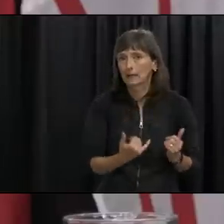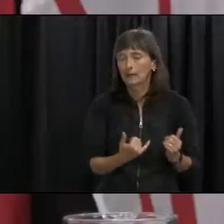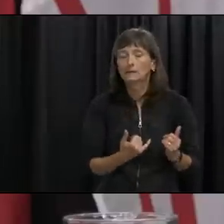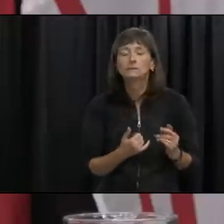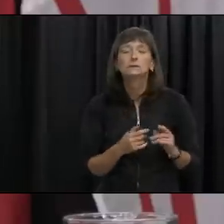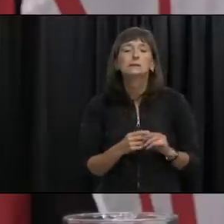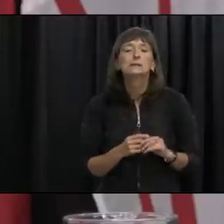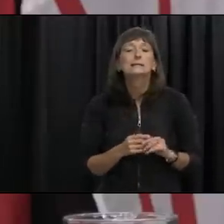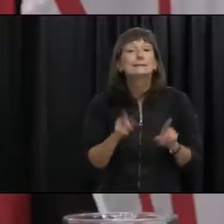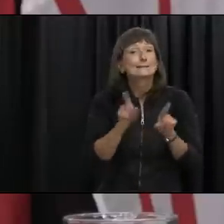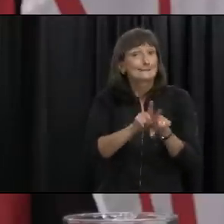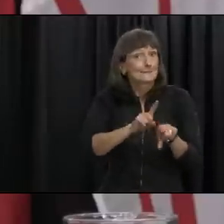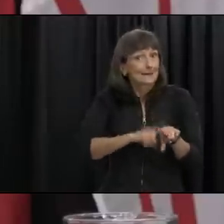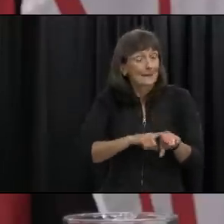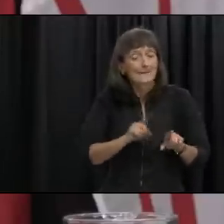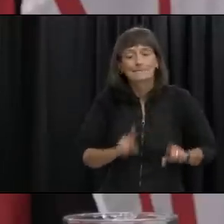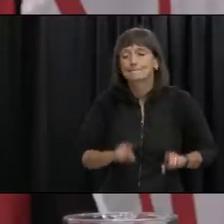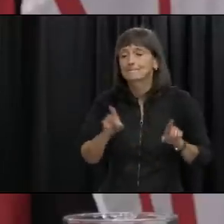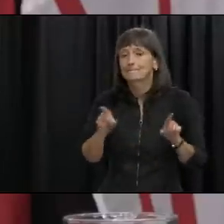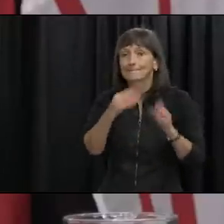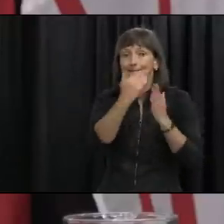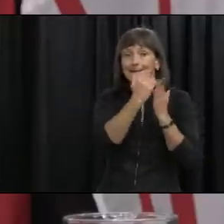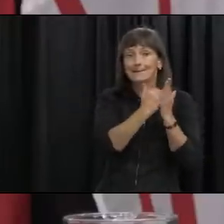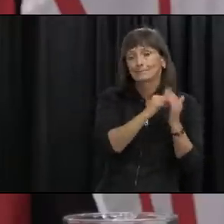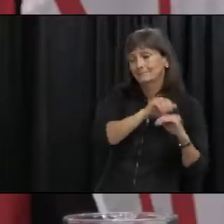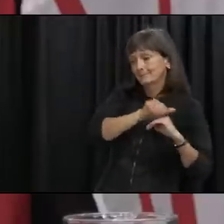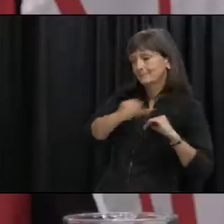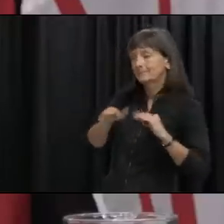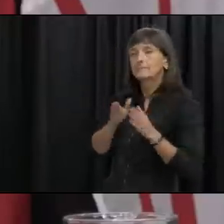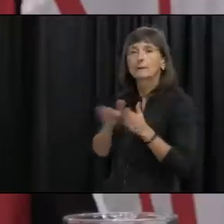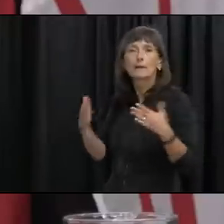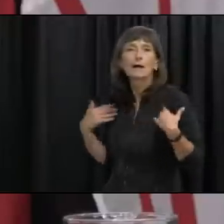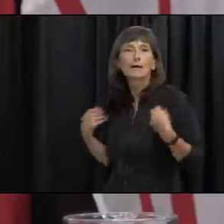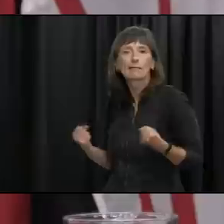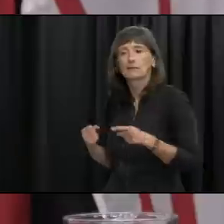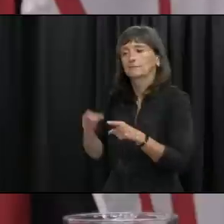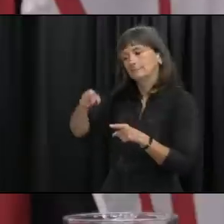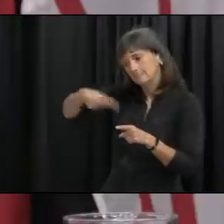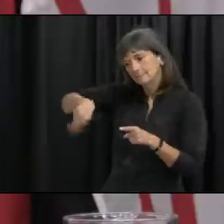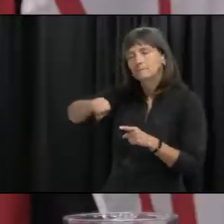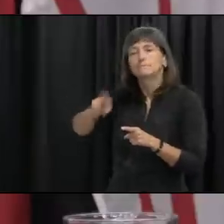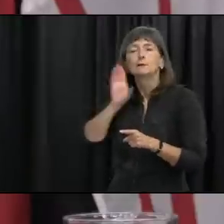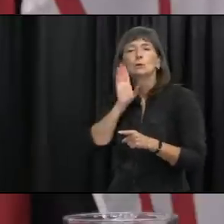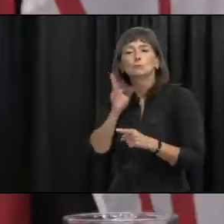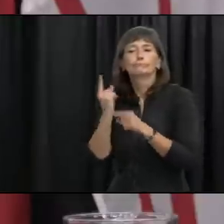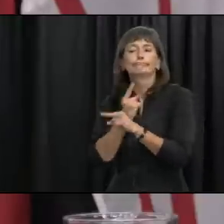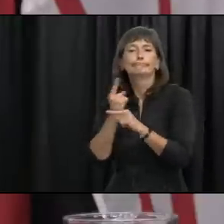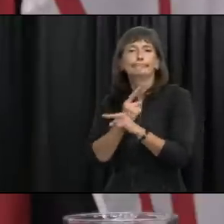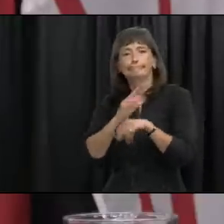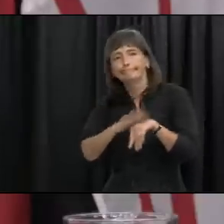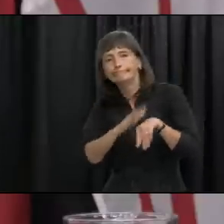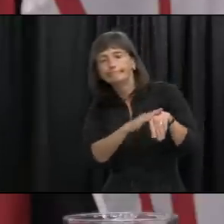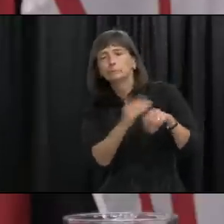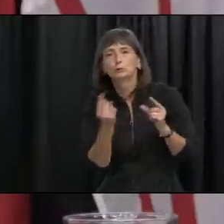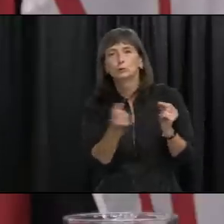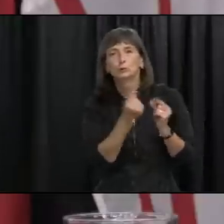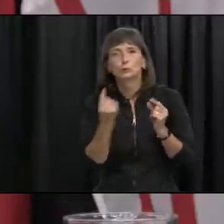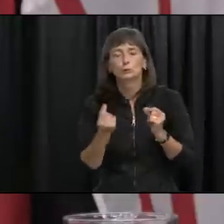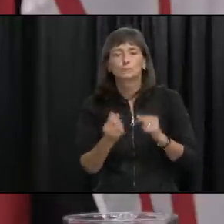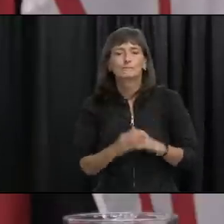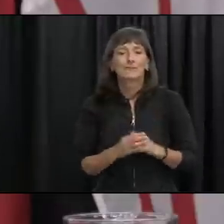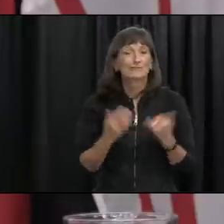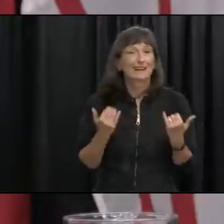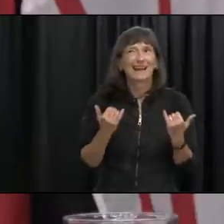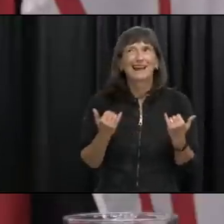simultaneously that goes to public health so they can arrange for appropriate advice but at the moment